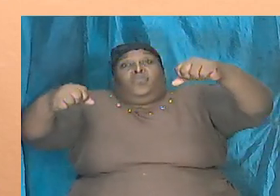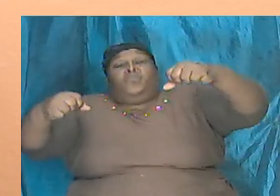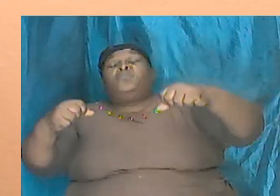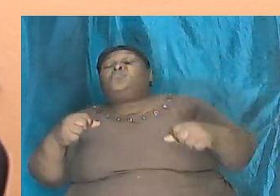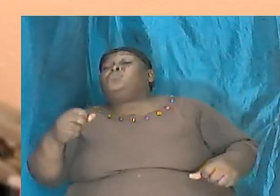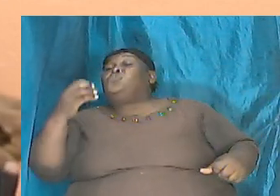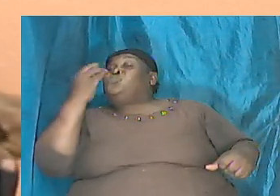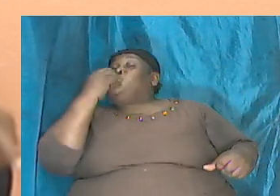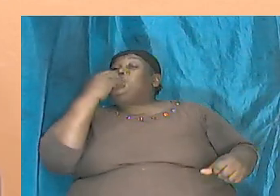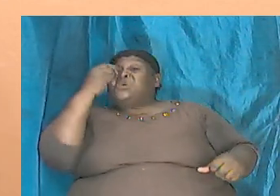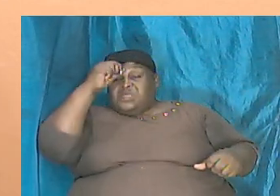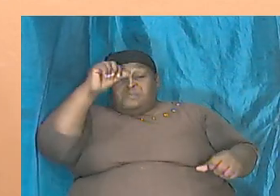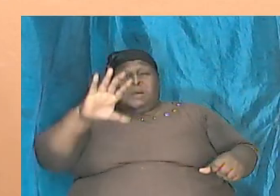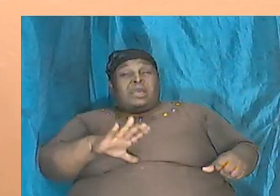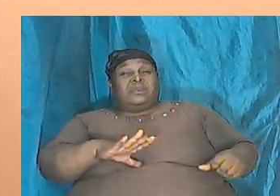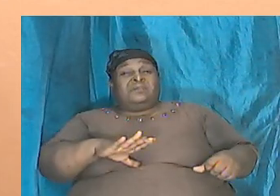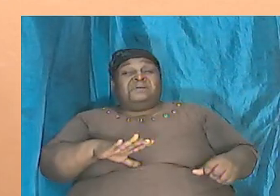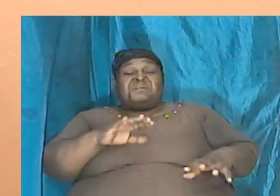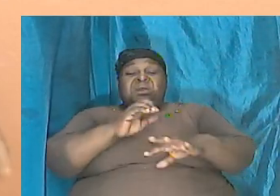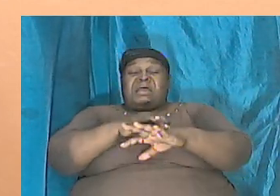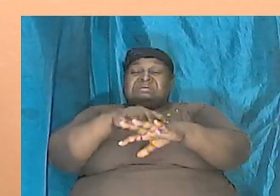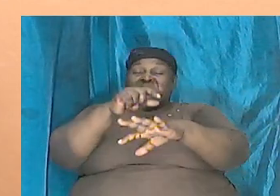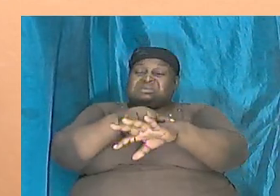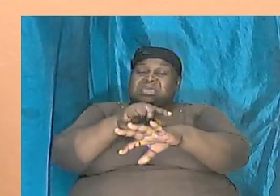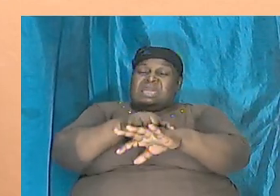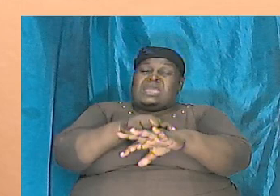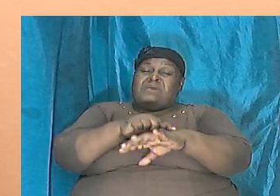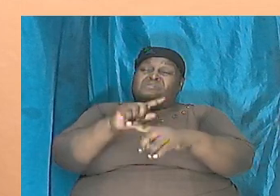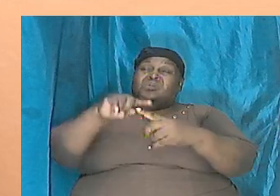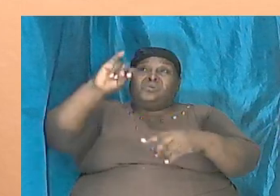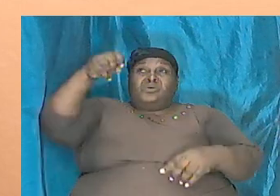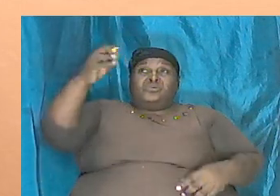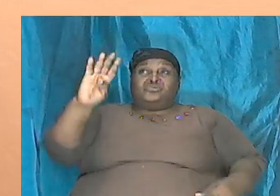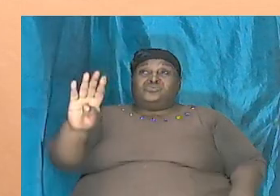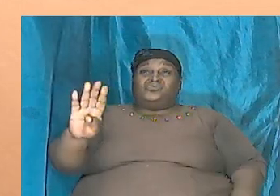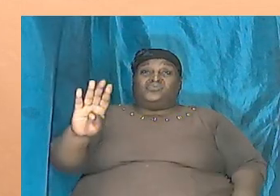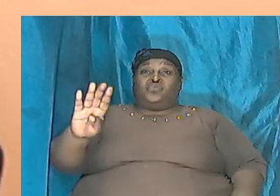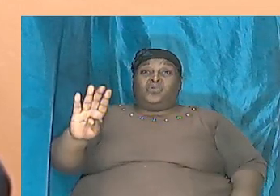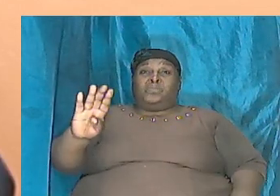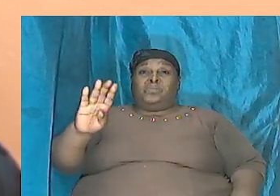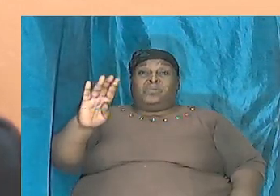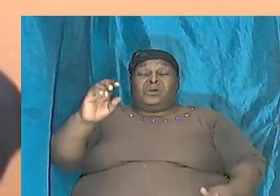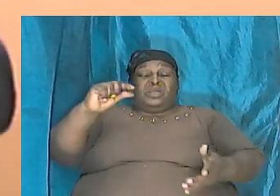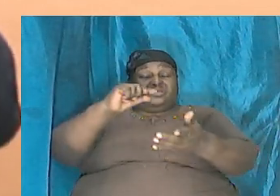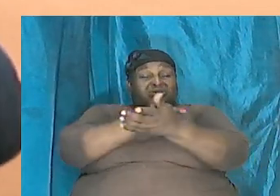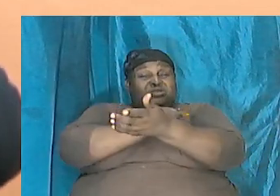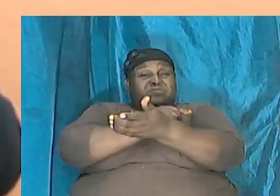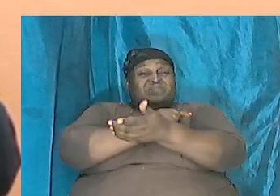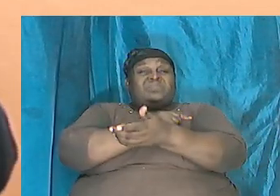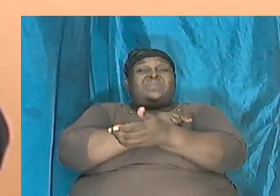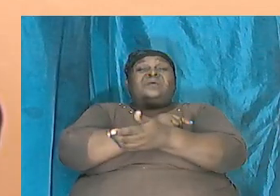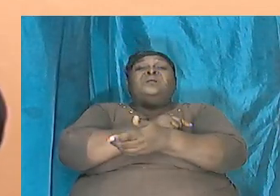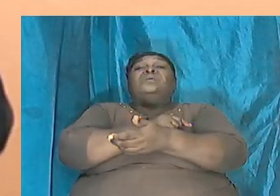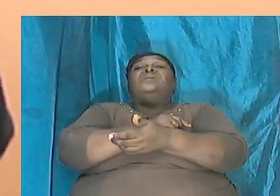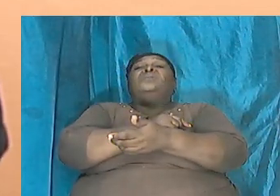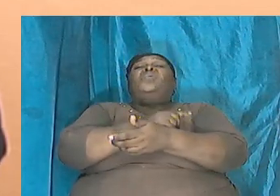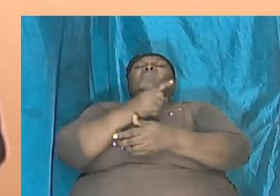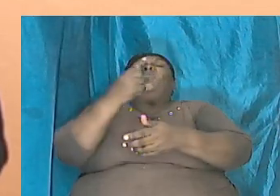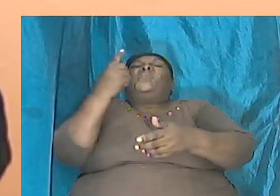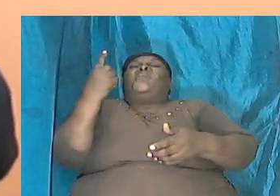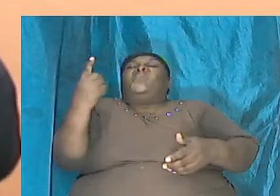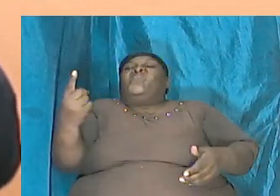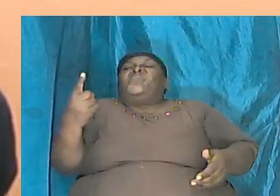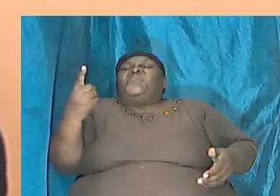at the time according to Job 40 and verse 15 according to Genesis that we just read they were only